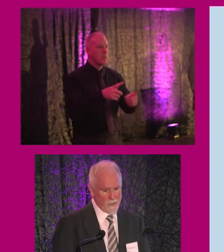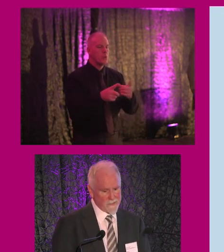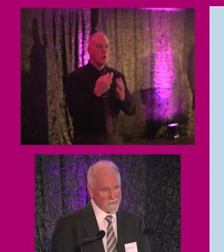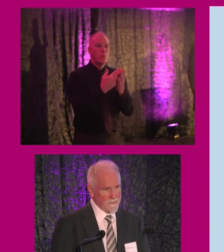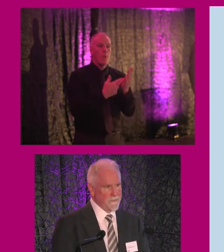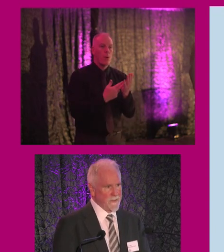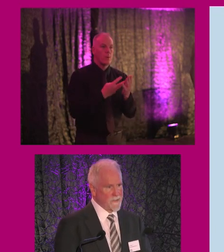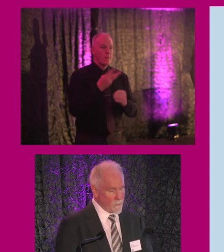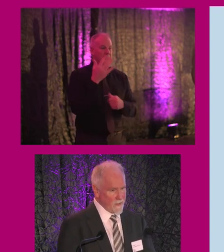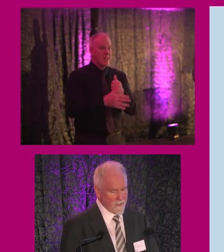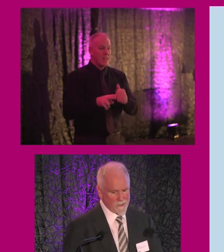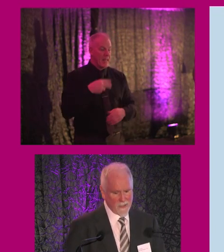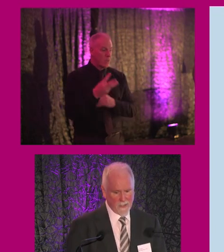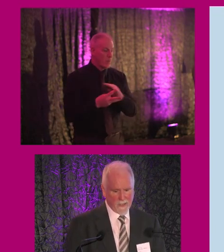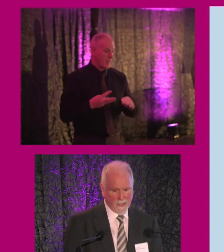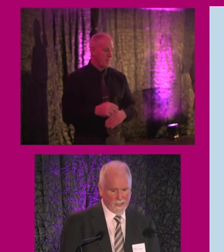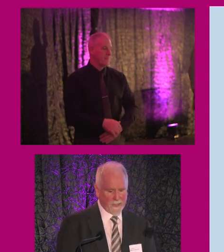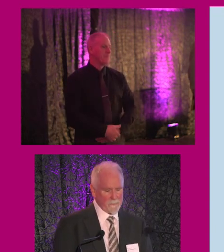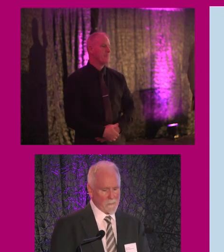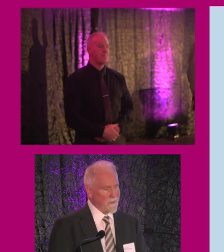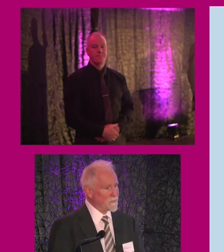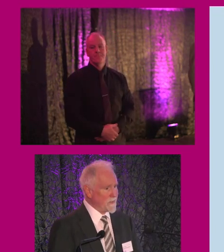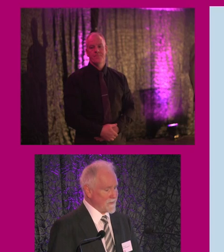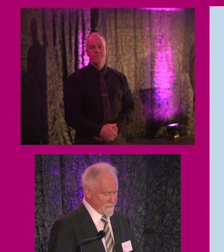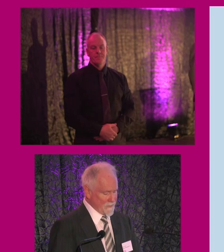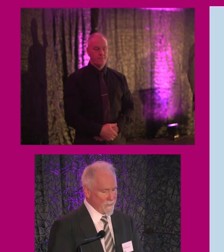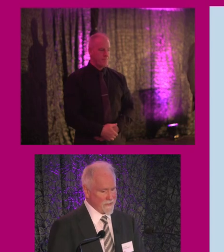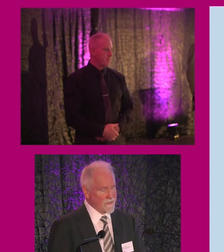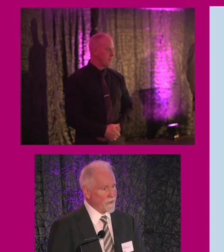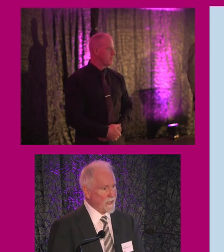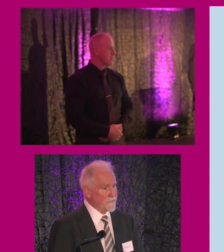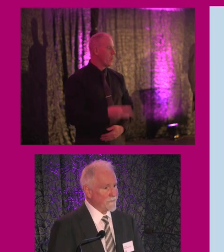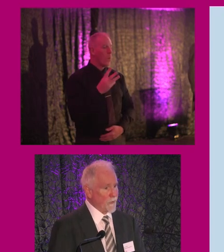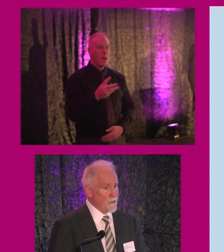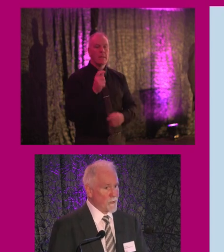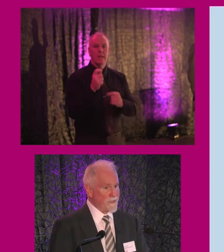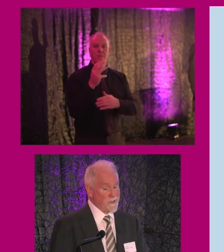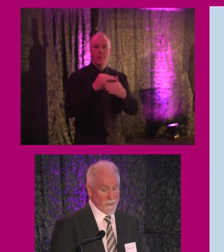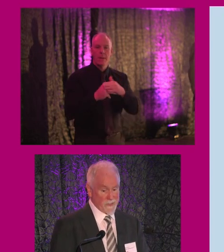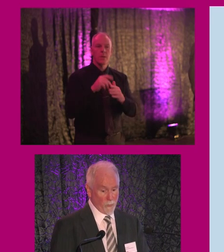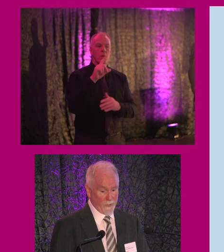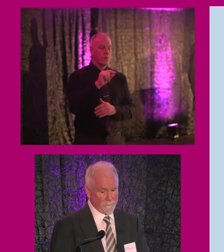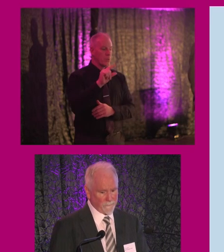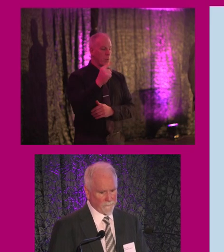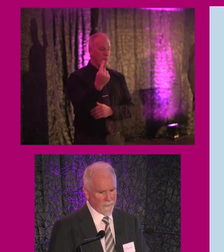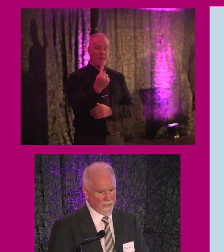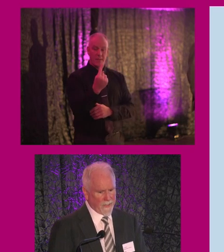next two weeks, next week, actually, we'll be submitting to the minister for 2021.